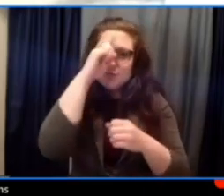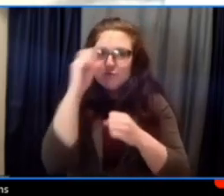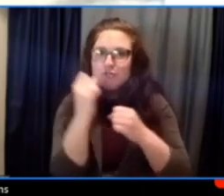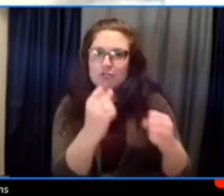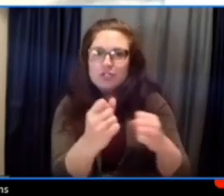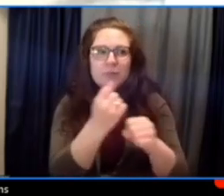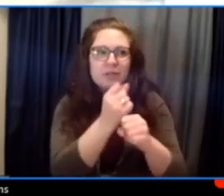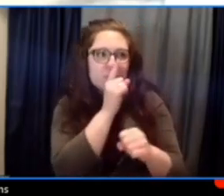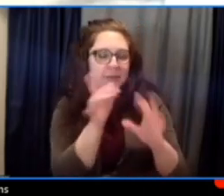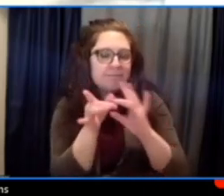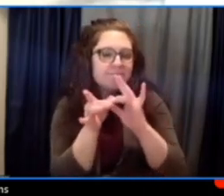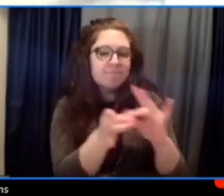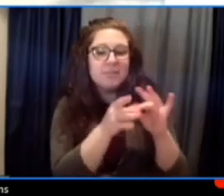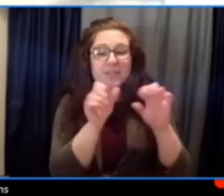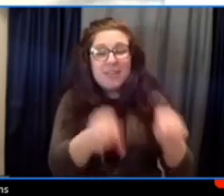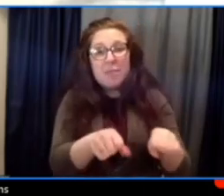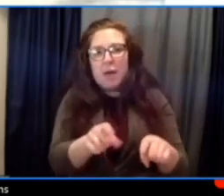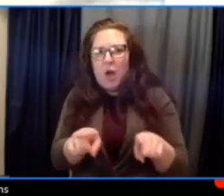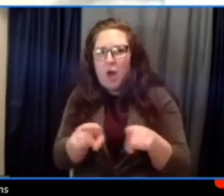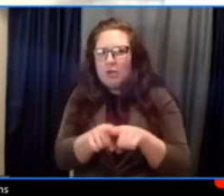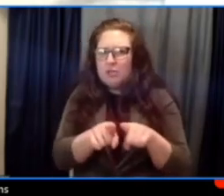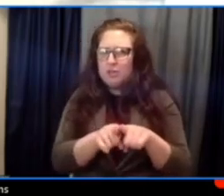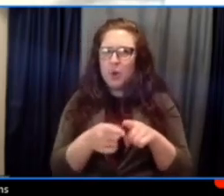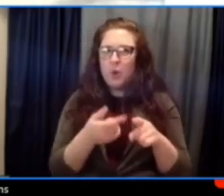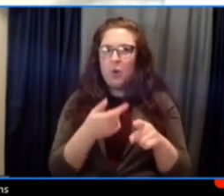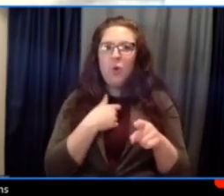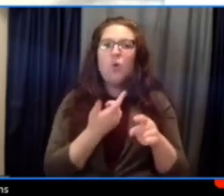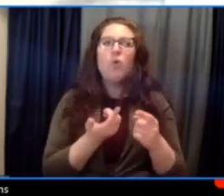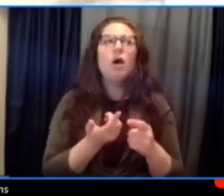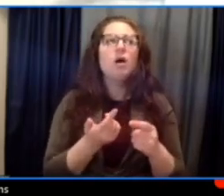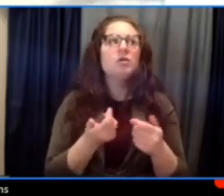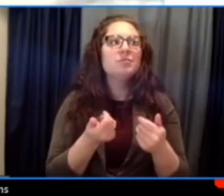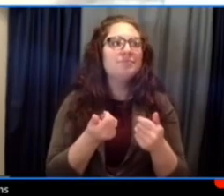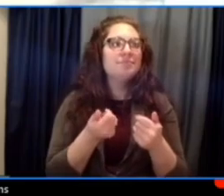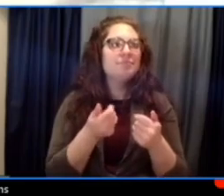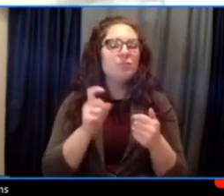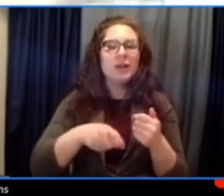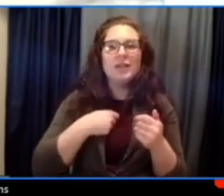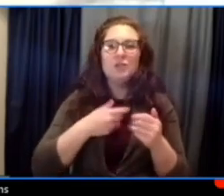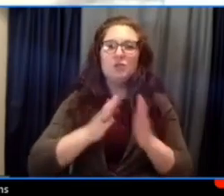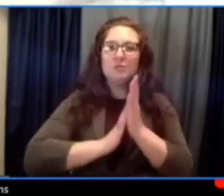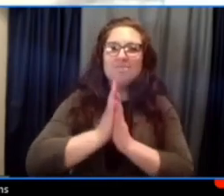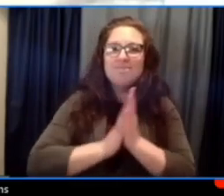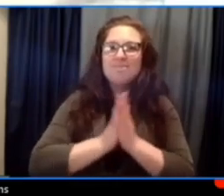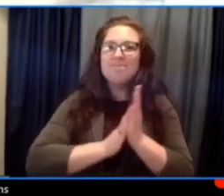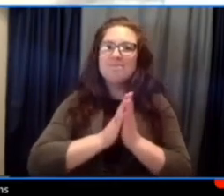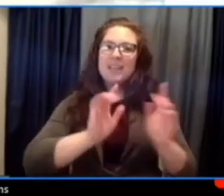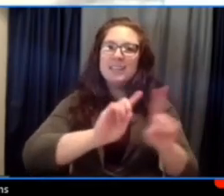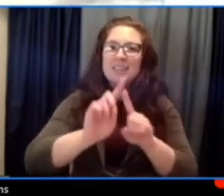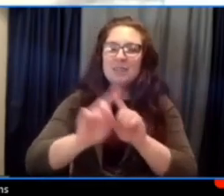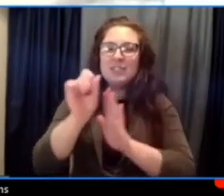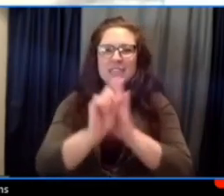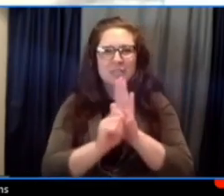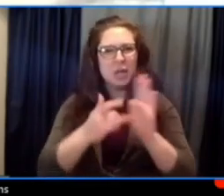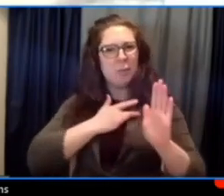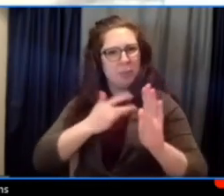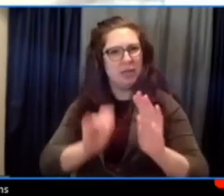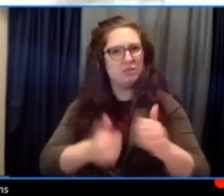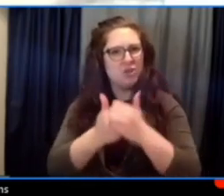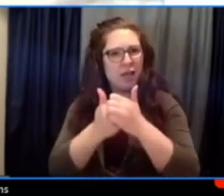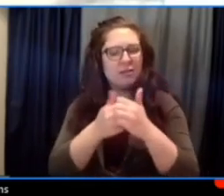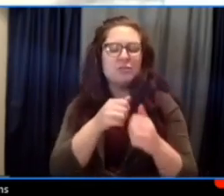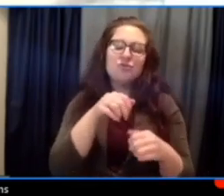to be very ambitious. We need to be thinking about opportunities in places like Alabama, Mississippi, Tennessee, which are building on their